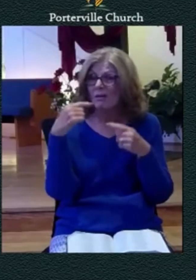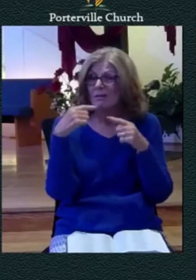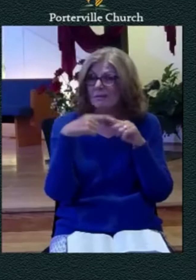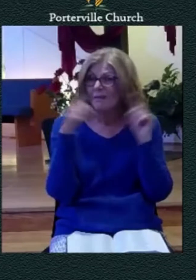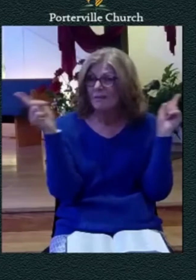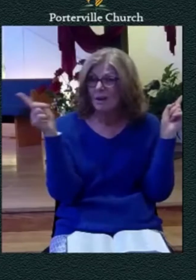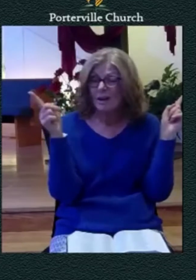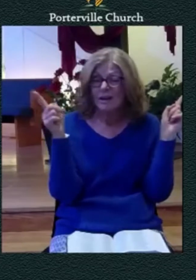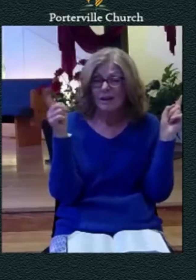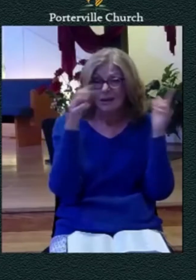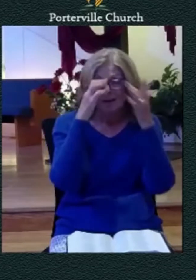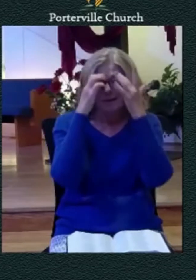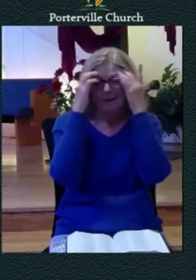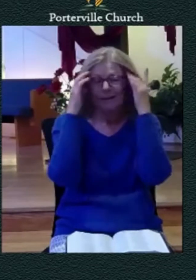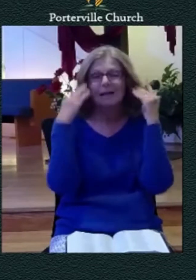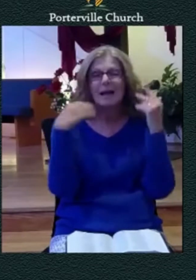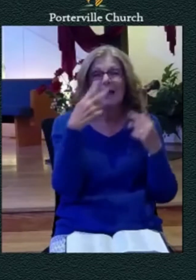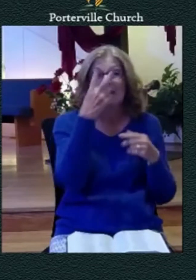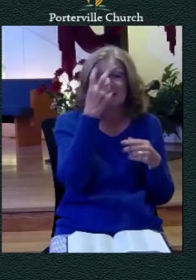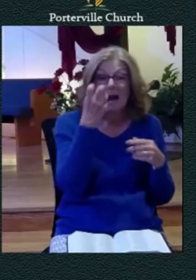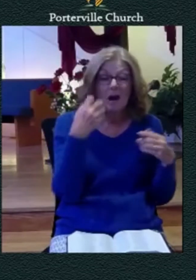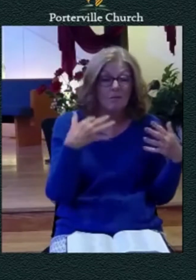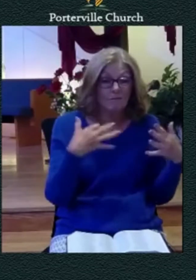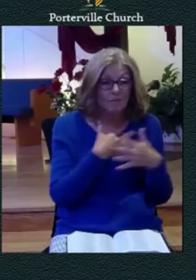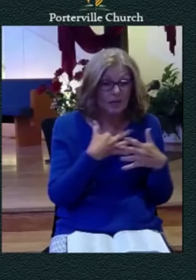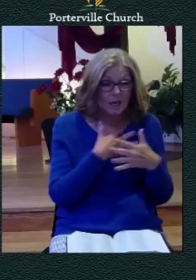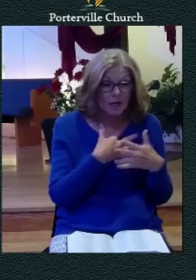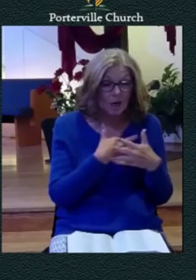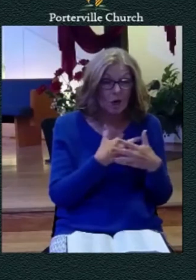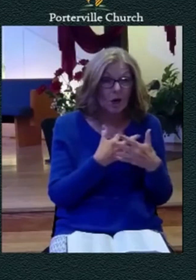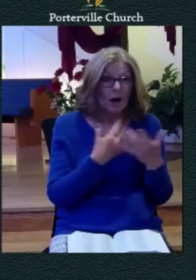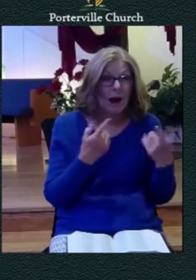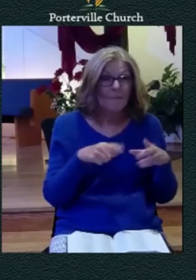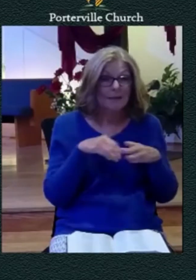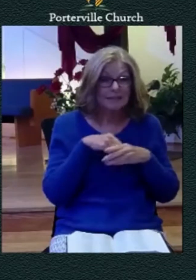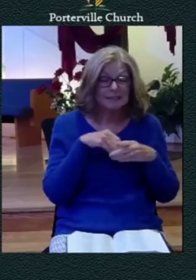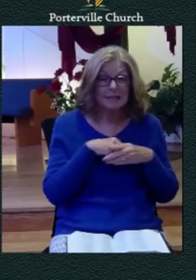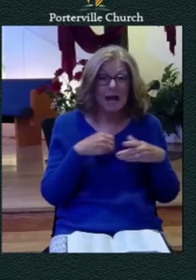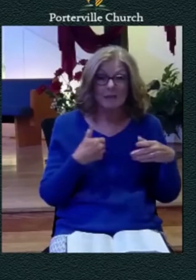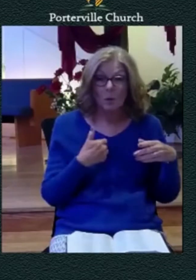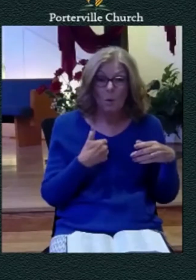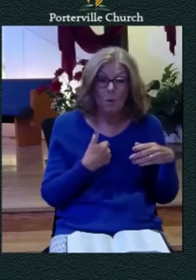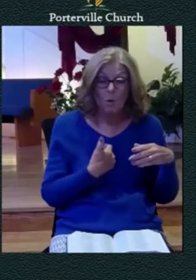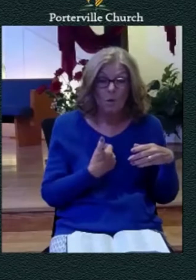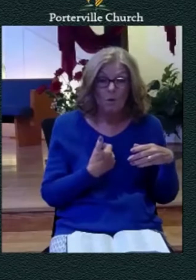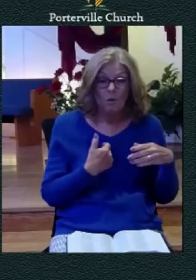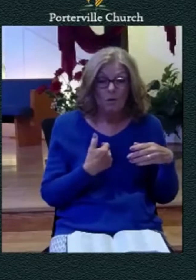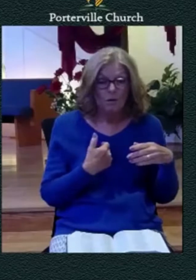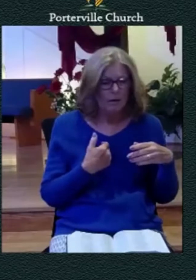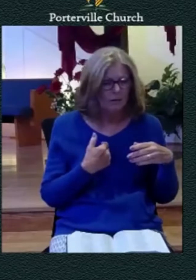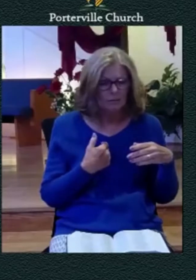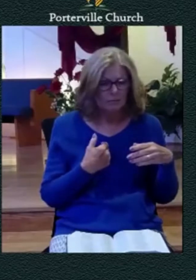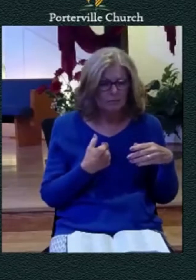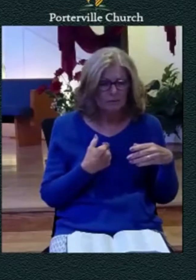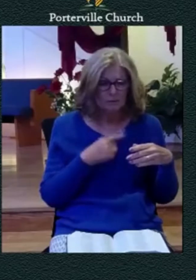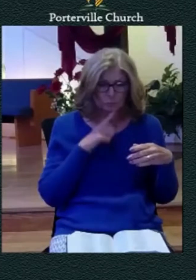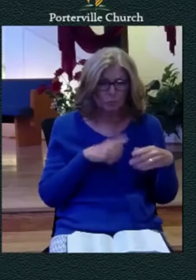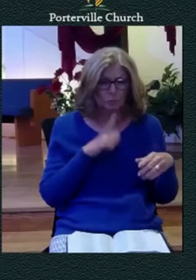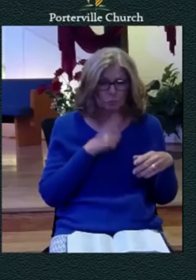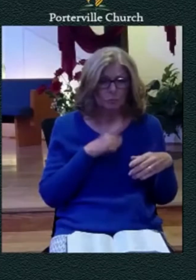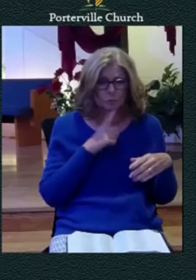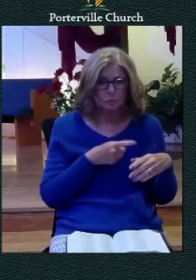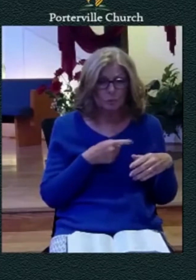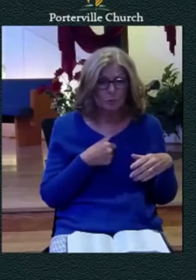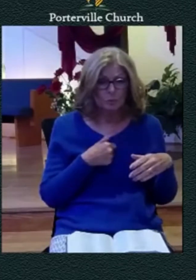and fears assault the soul they seem more and more certain to be true the great truths about god